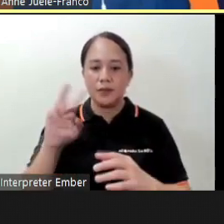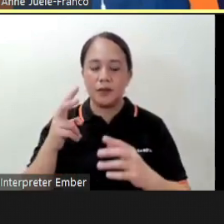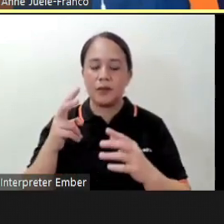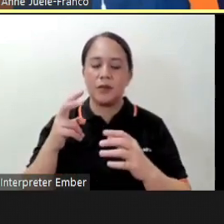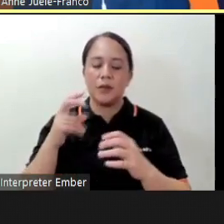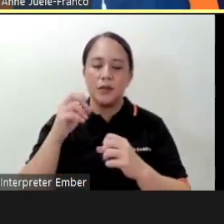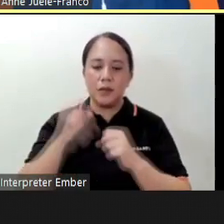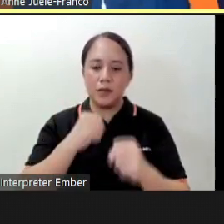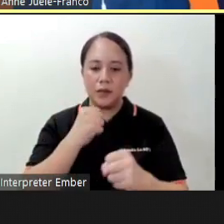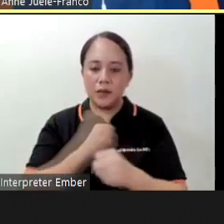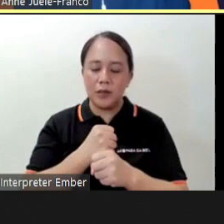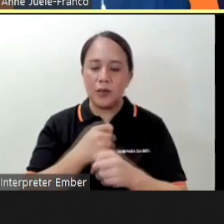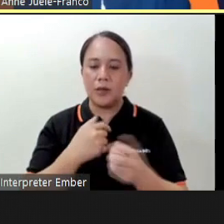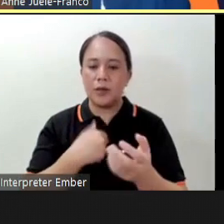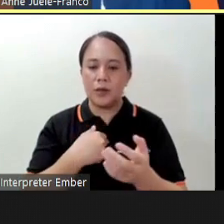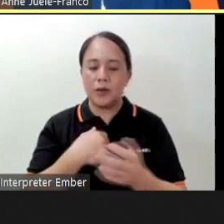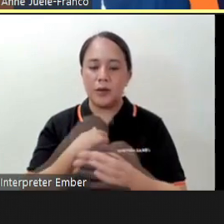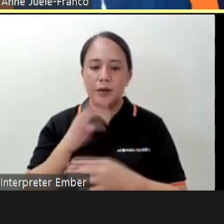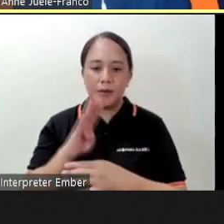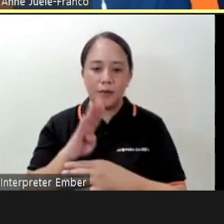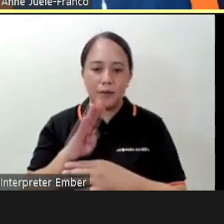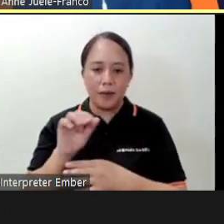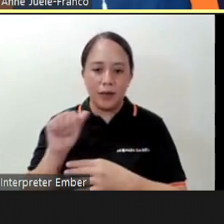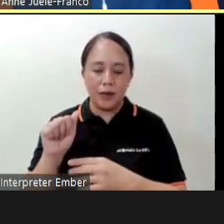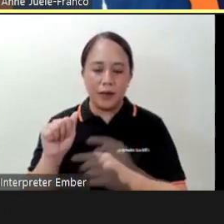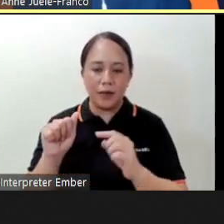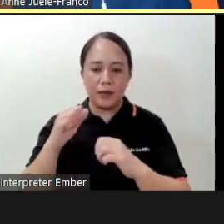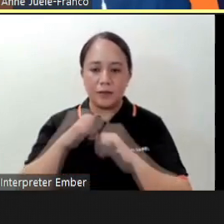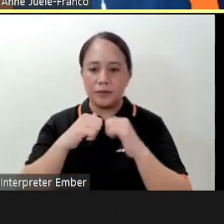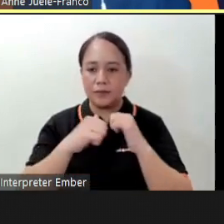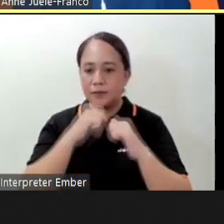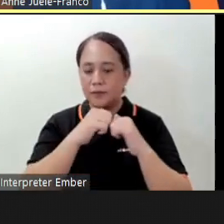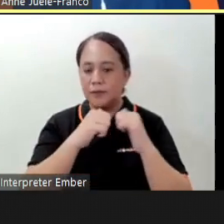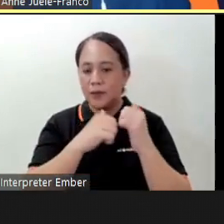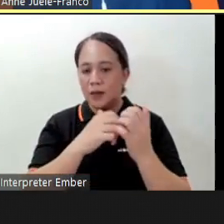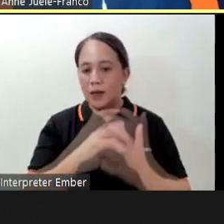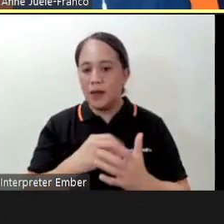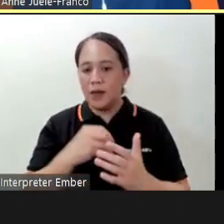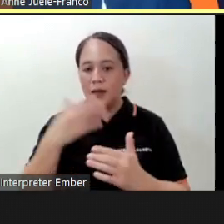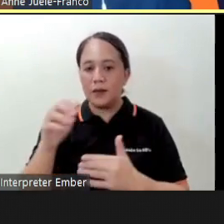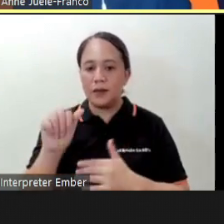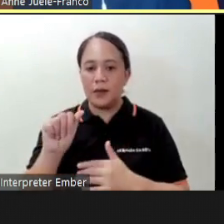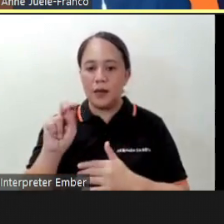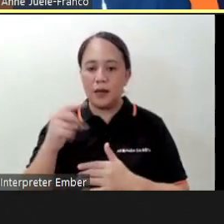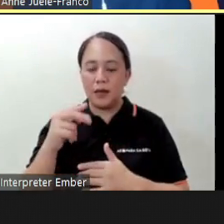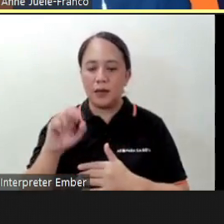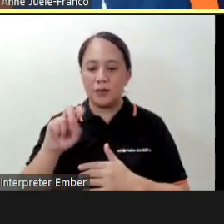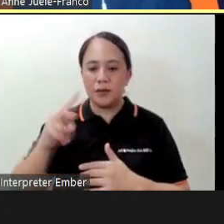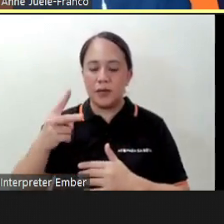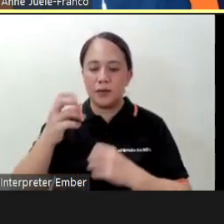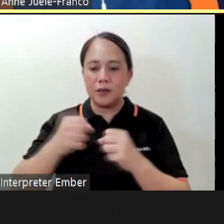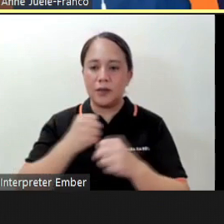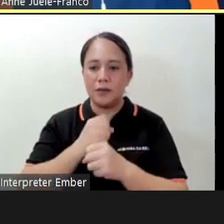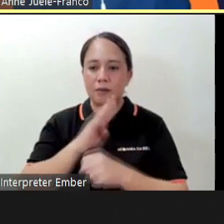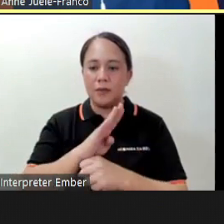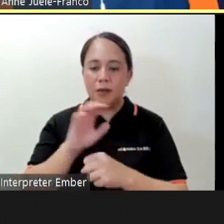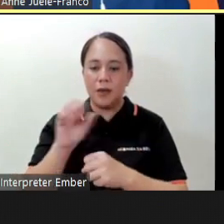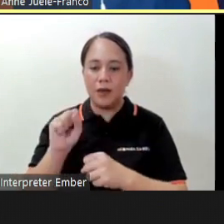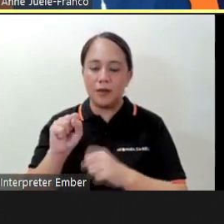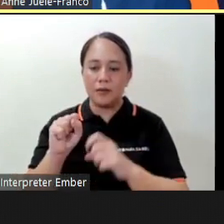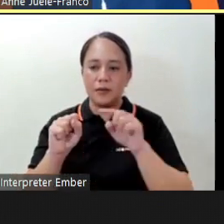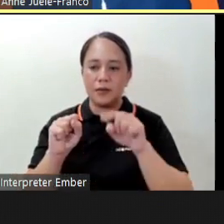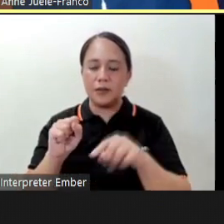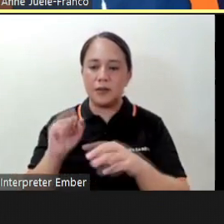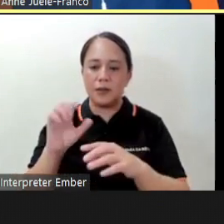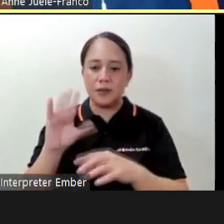from Iligan City Lanao del Norte and Angelo L. Alisna second year BS in civil engineering